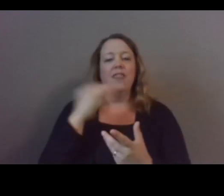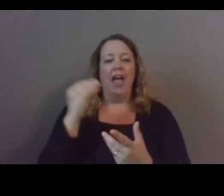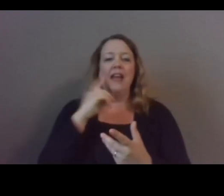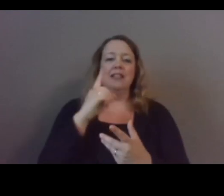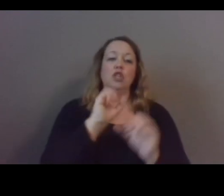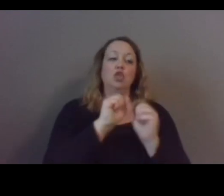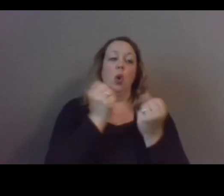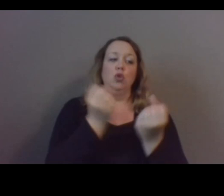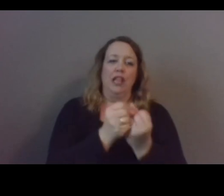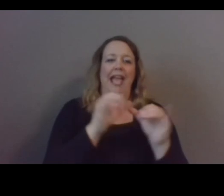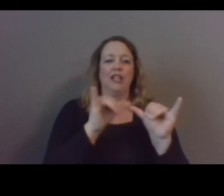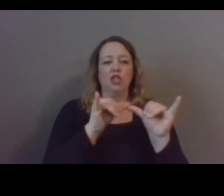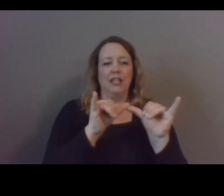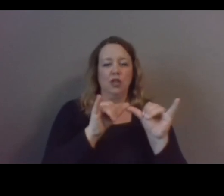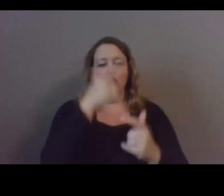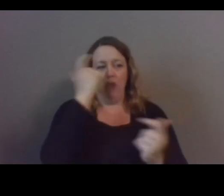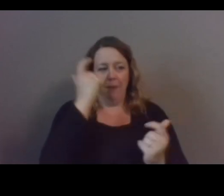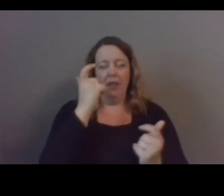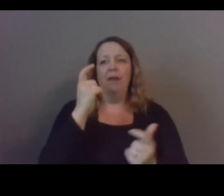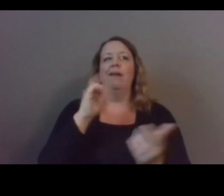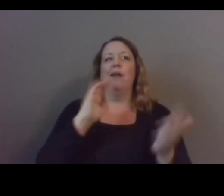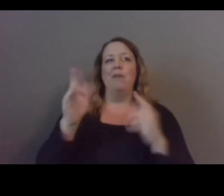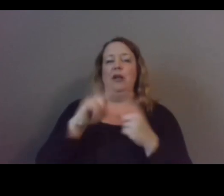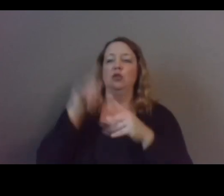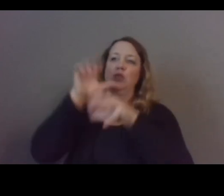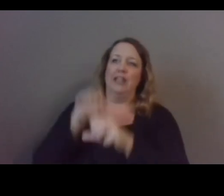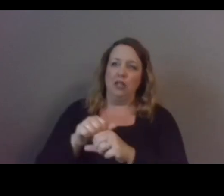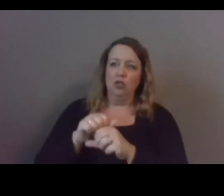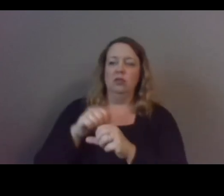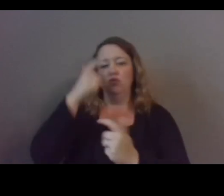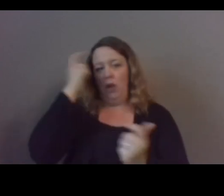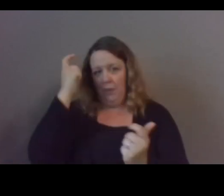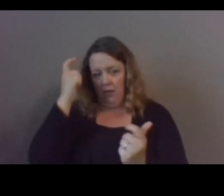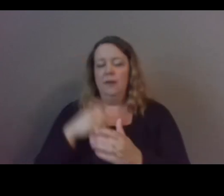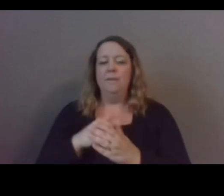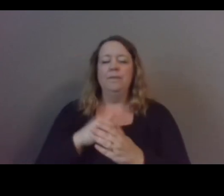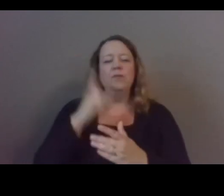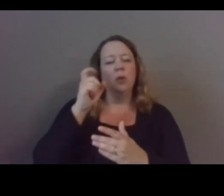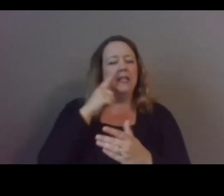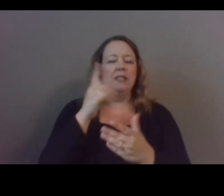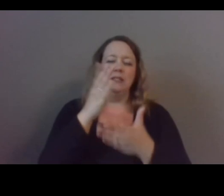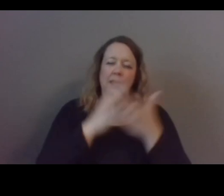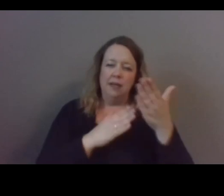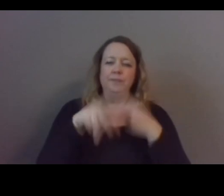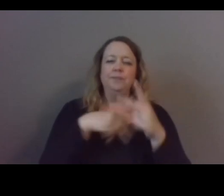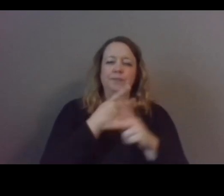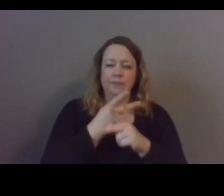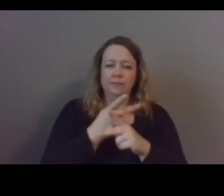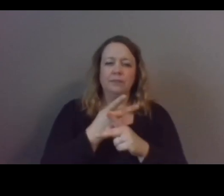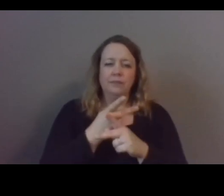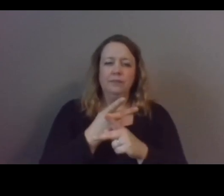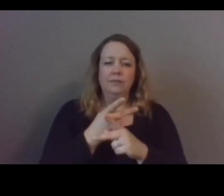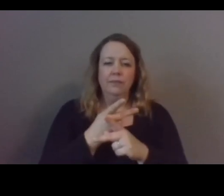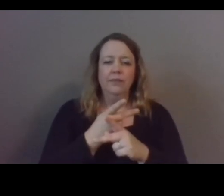trauma so i think that there needs to be some form of training professional development um for thank you for that 90 second um